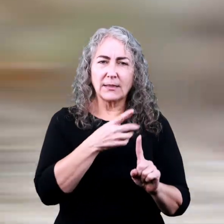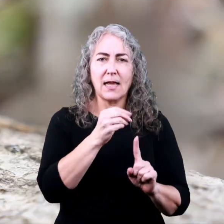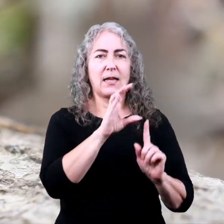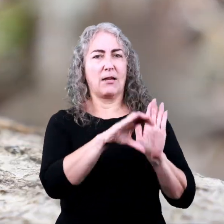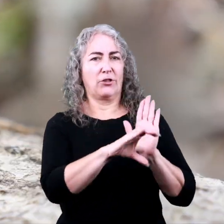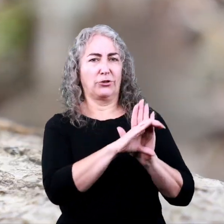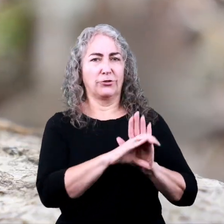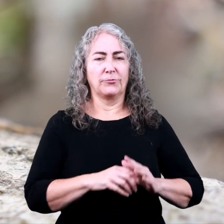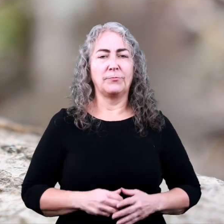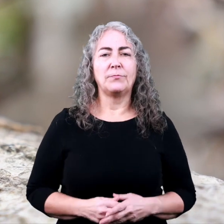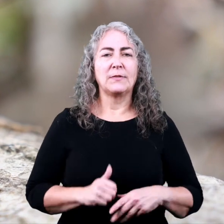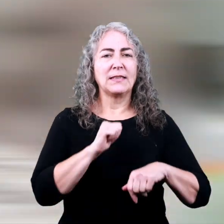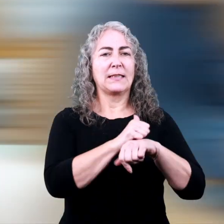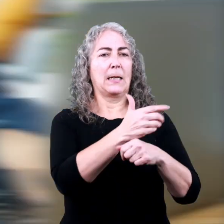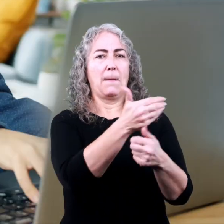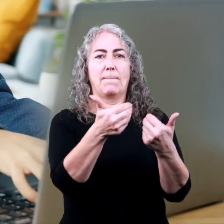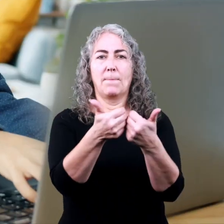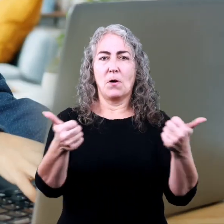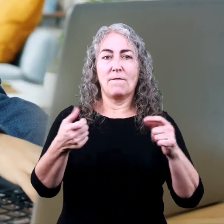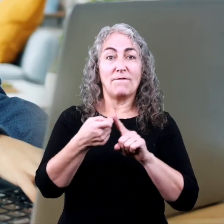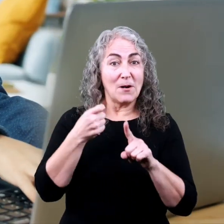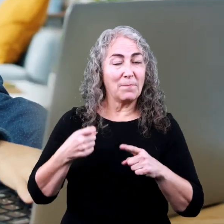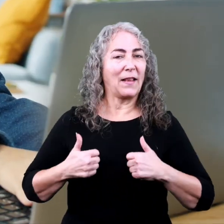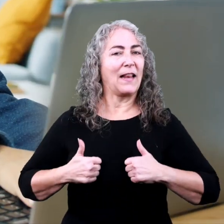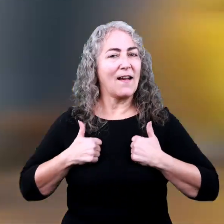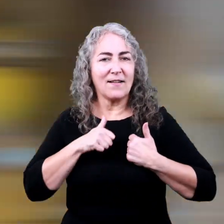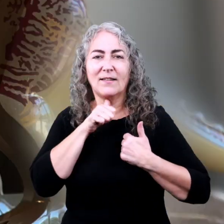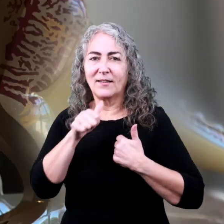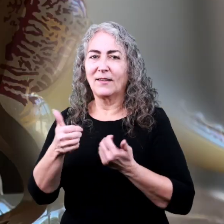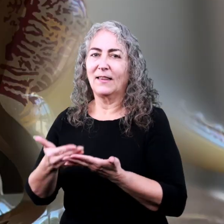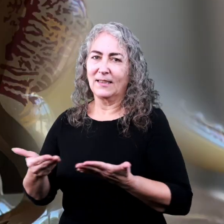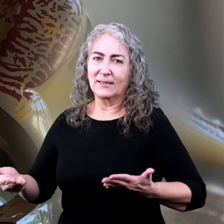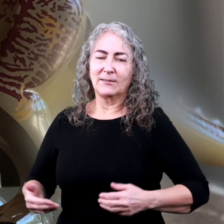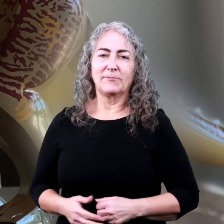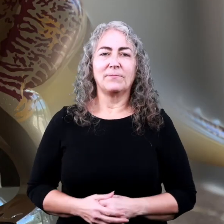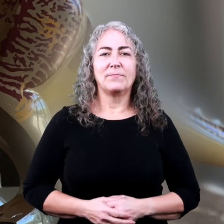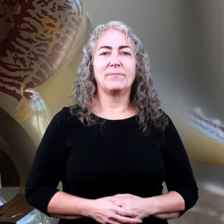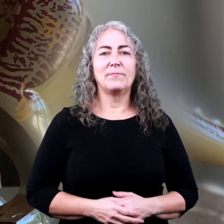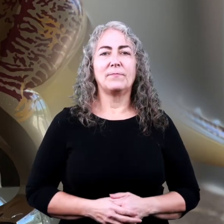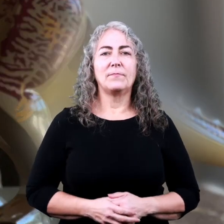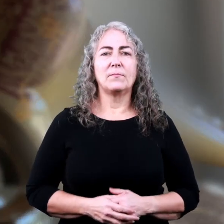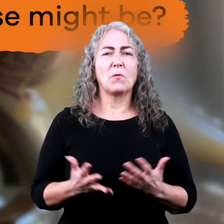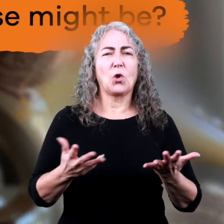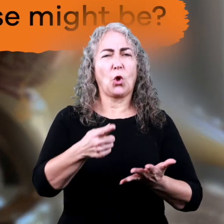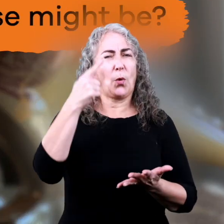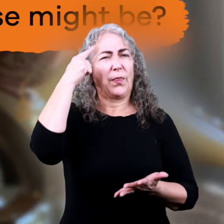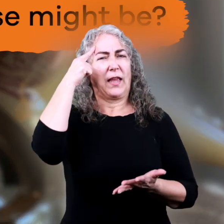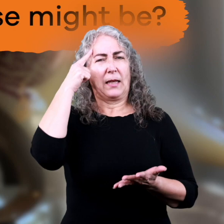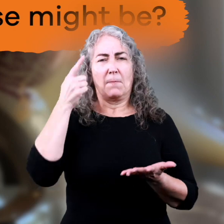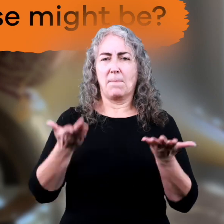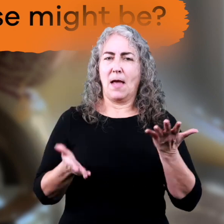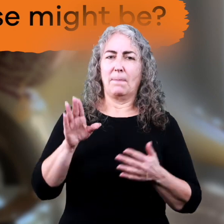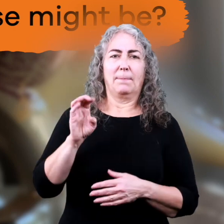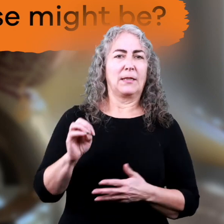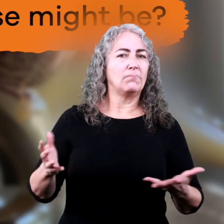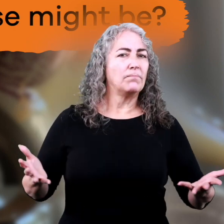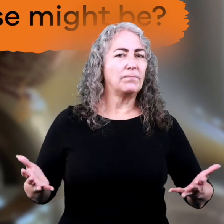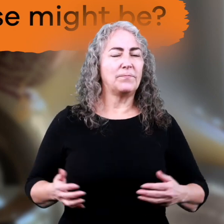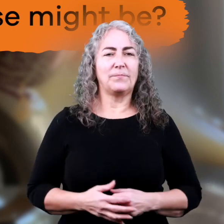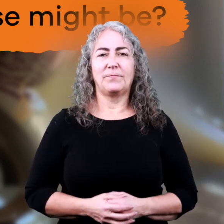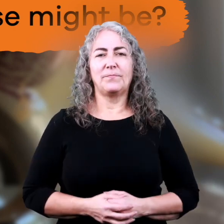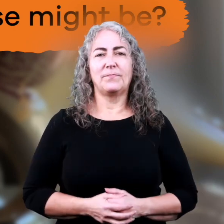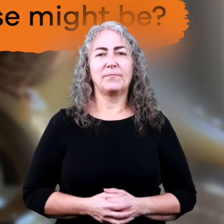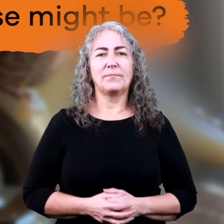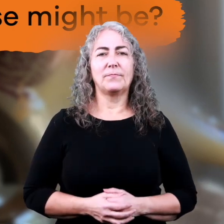or characteristics that set them apart from non-living things what do you think some of those might